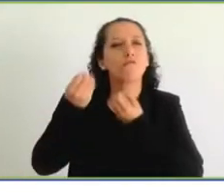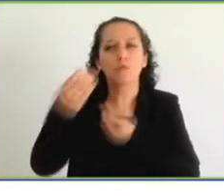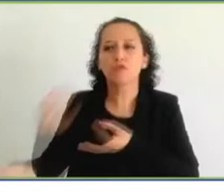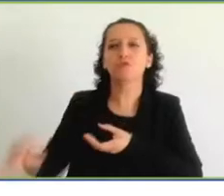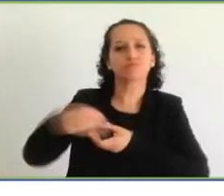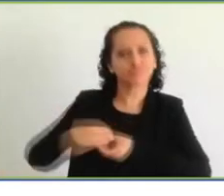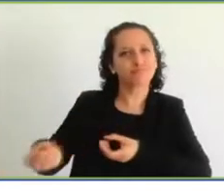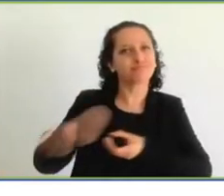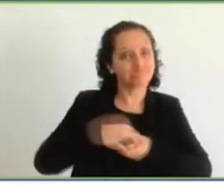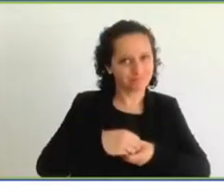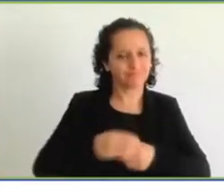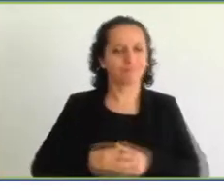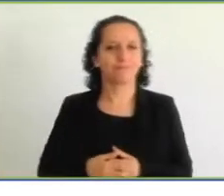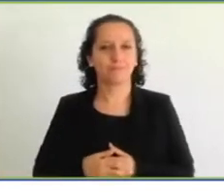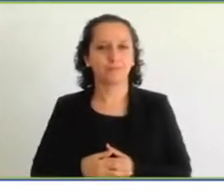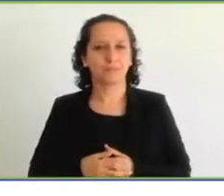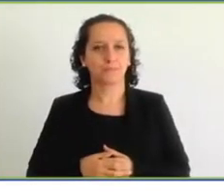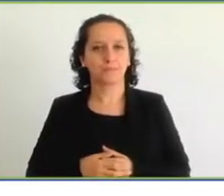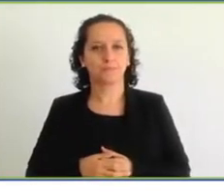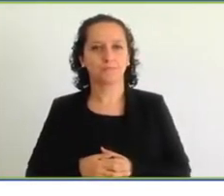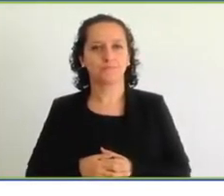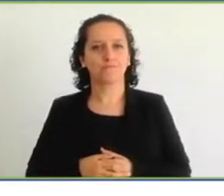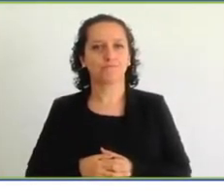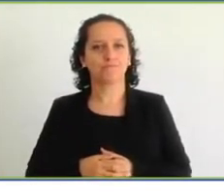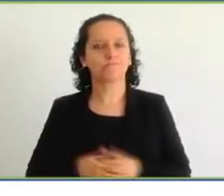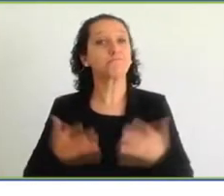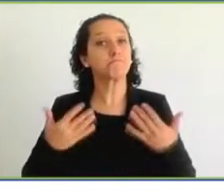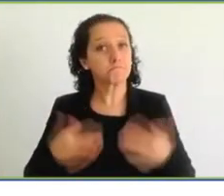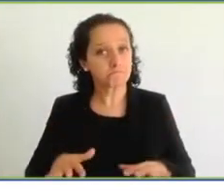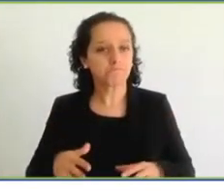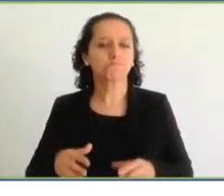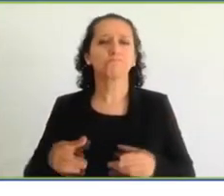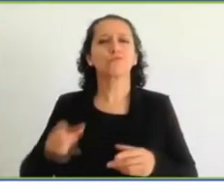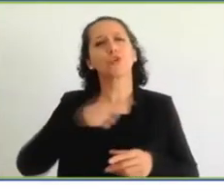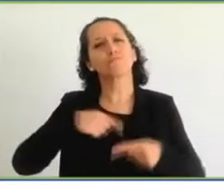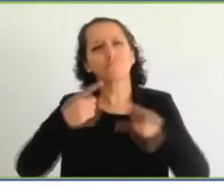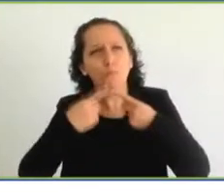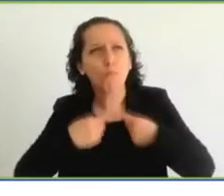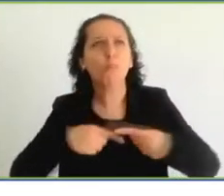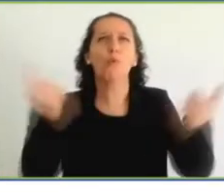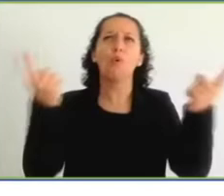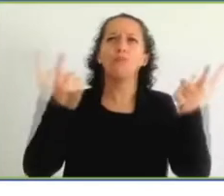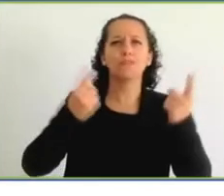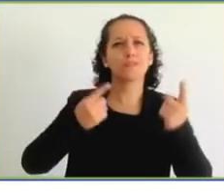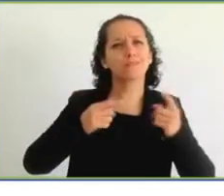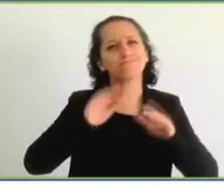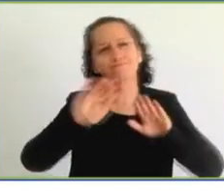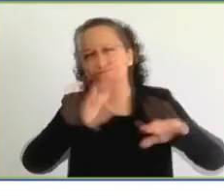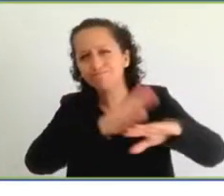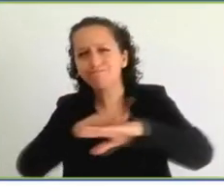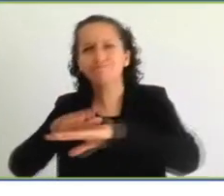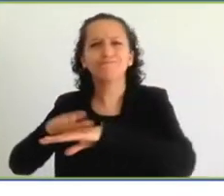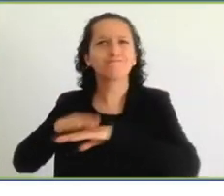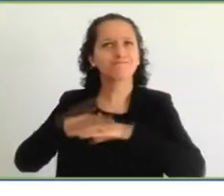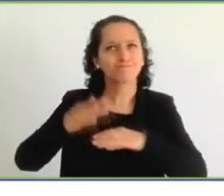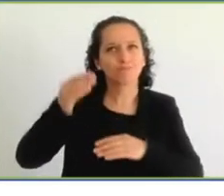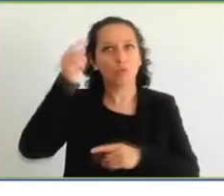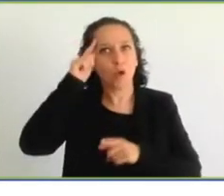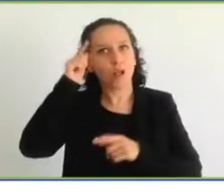awareness campaign. We had health capacity building initiatives in collaboration with the Eskazo secretariat